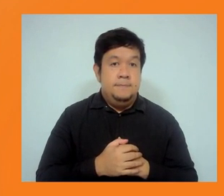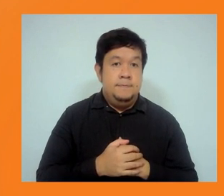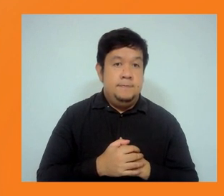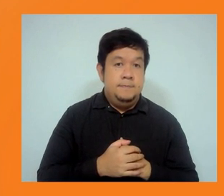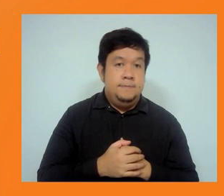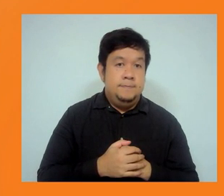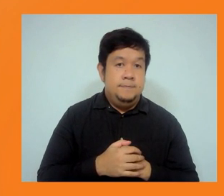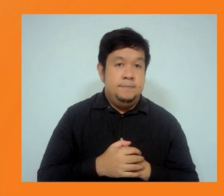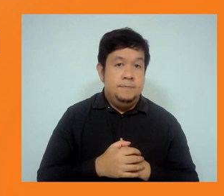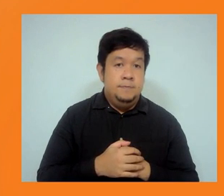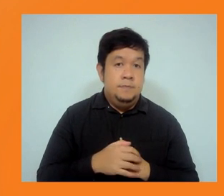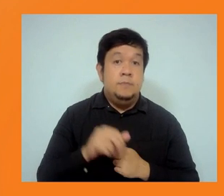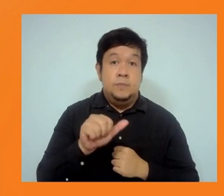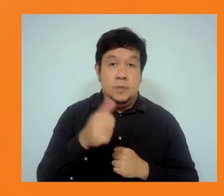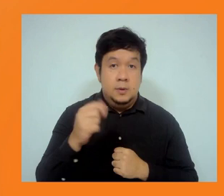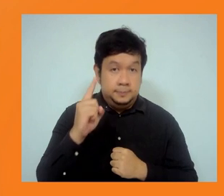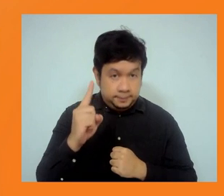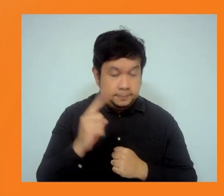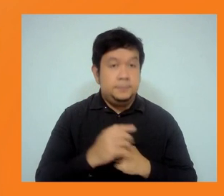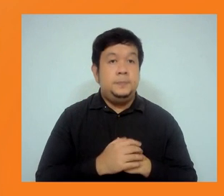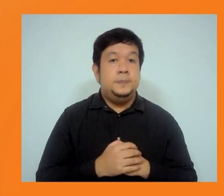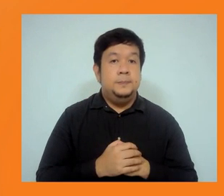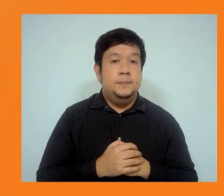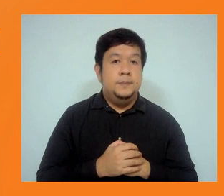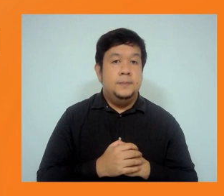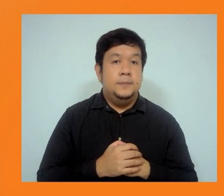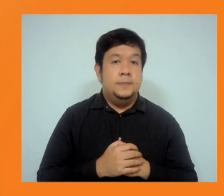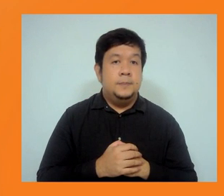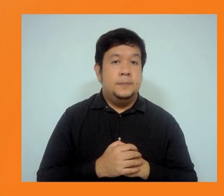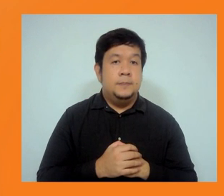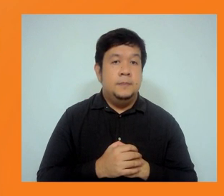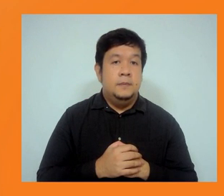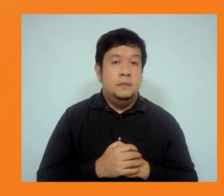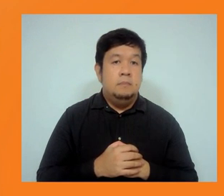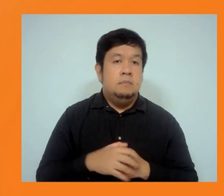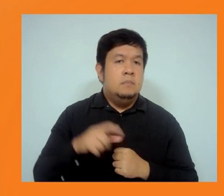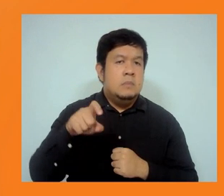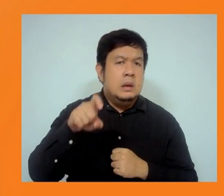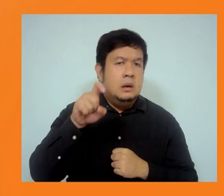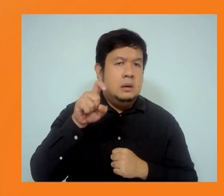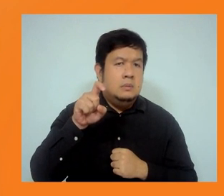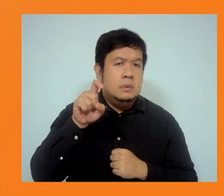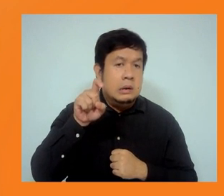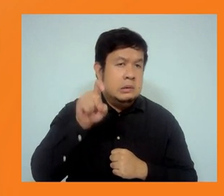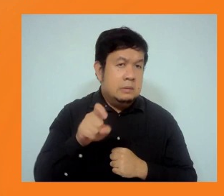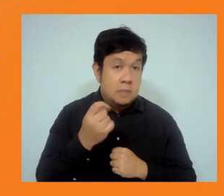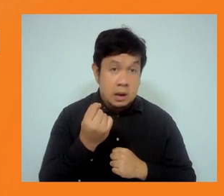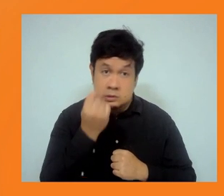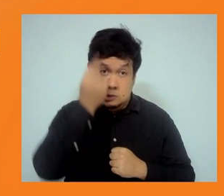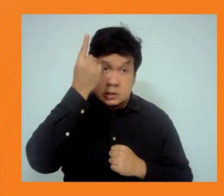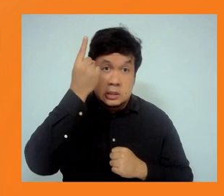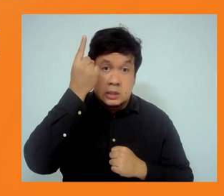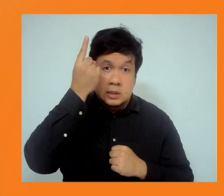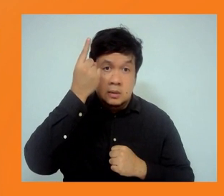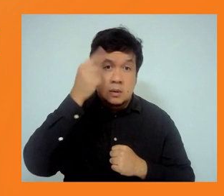And this is important, because we need to not only understand, you know, what is the type of project, but where is it? Who